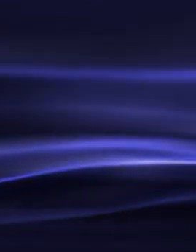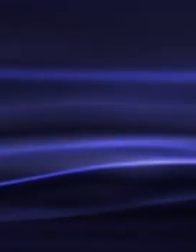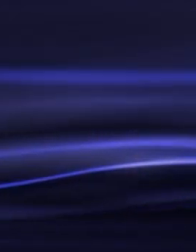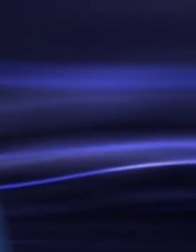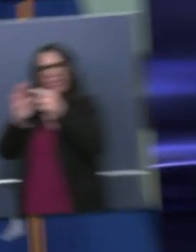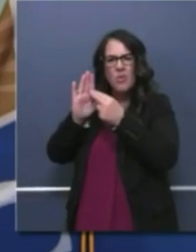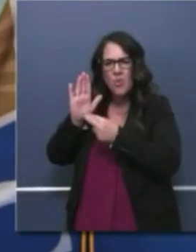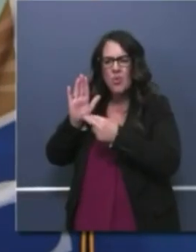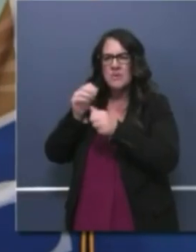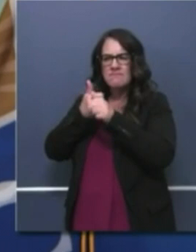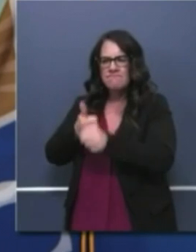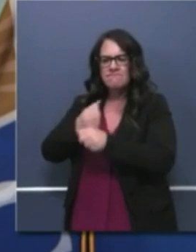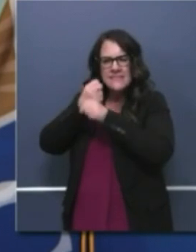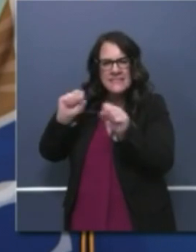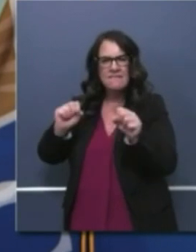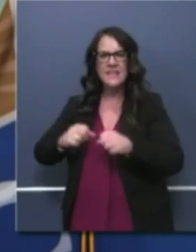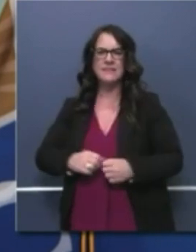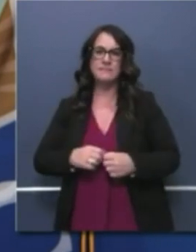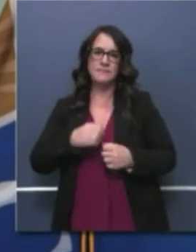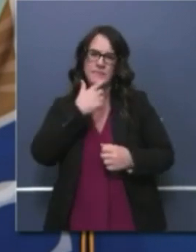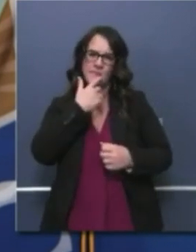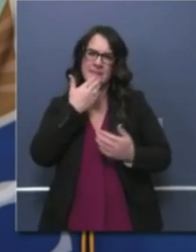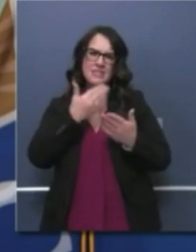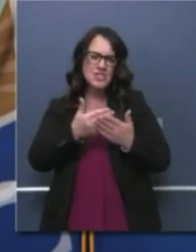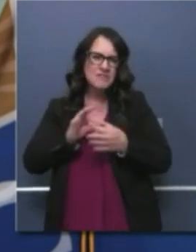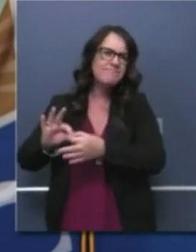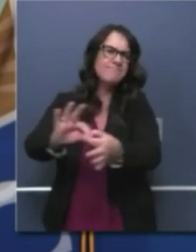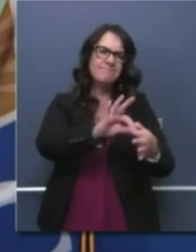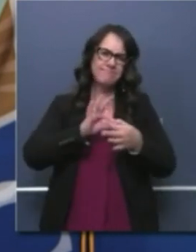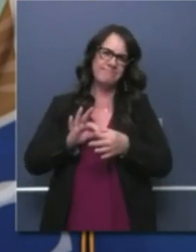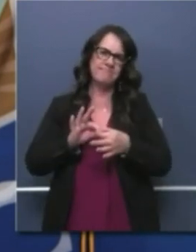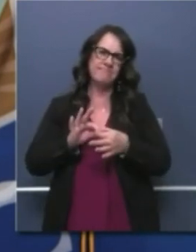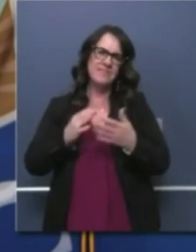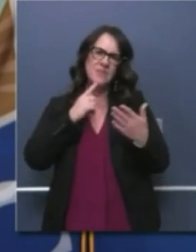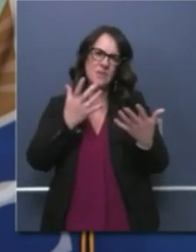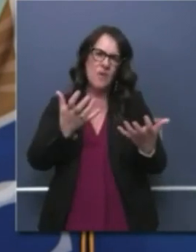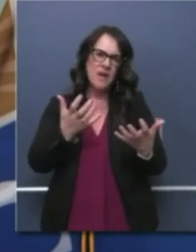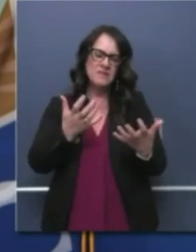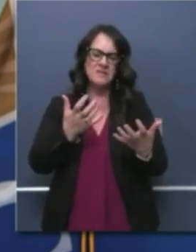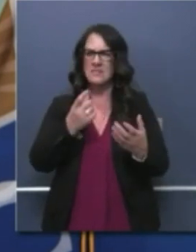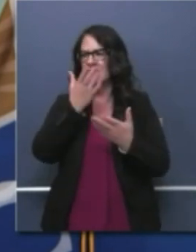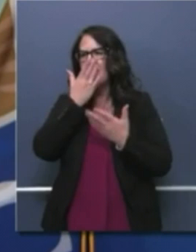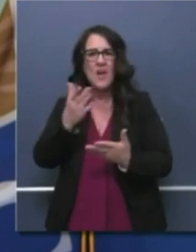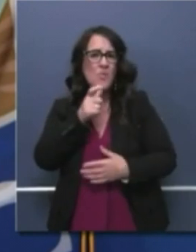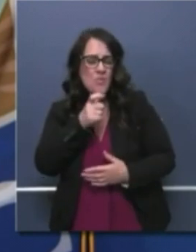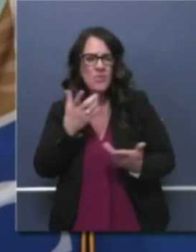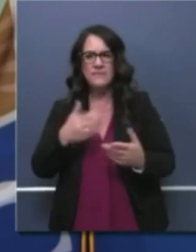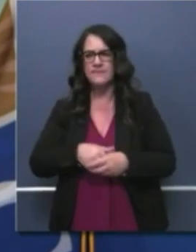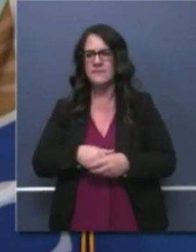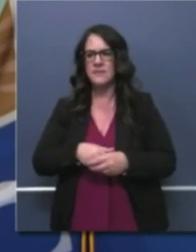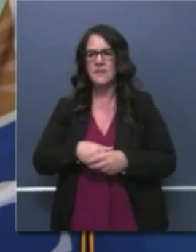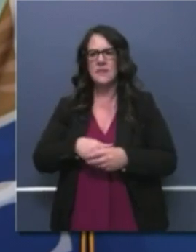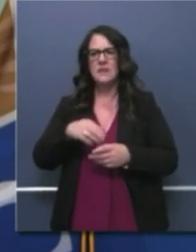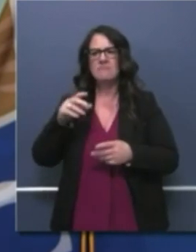In the spirit of collaboration, the spirit of modifications, I want to really thank the leadership down in